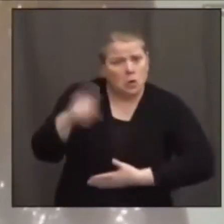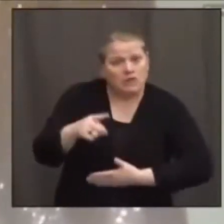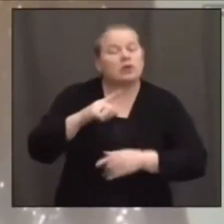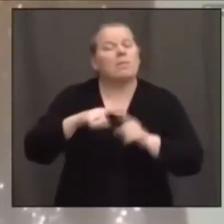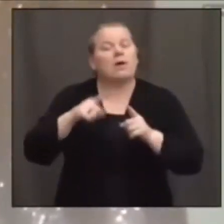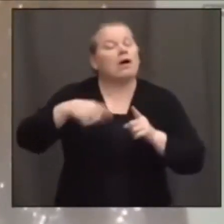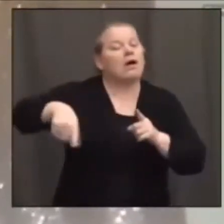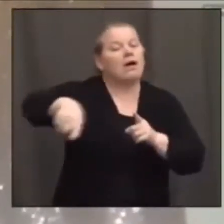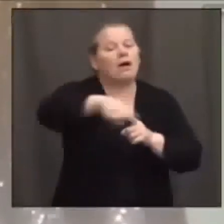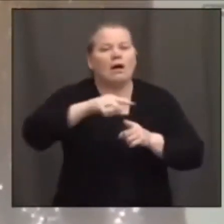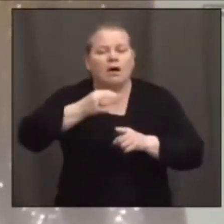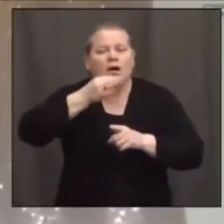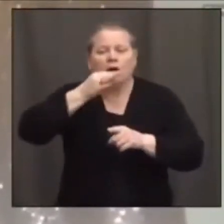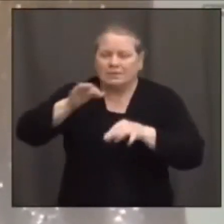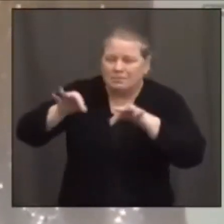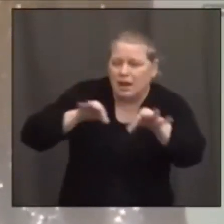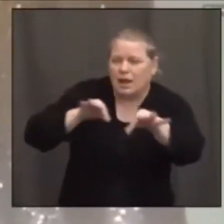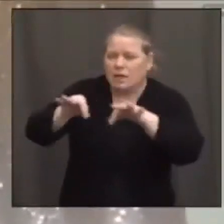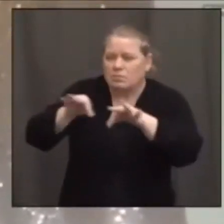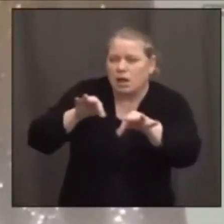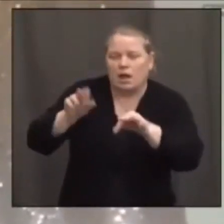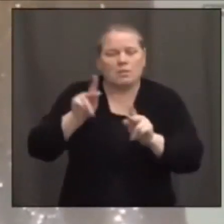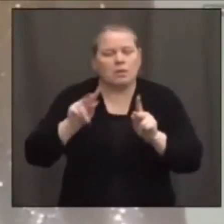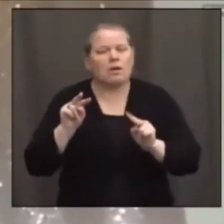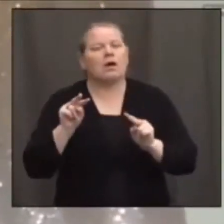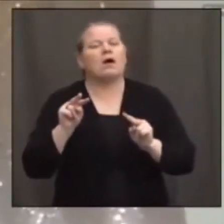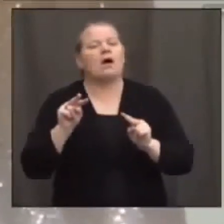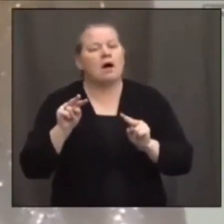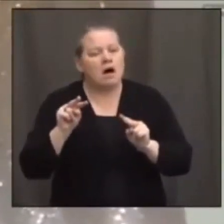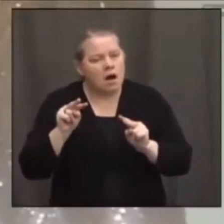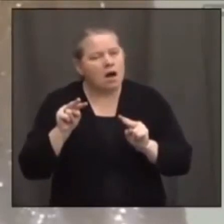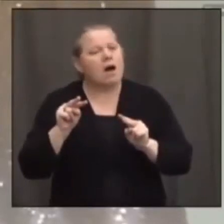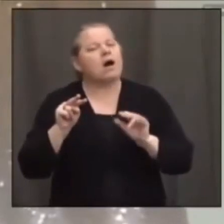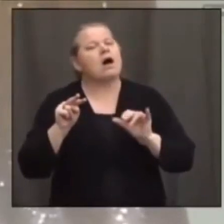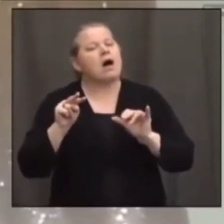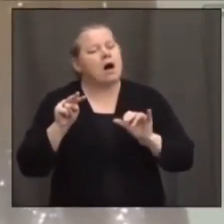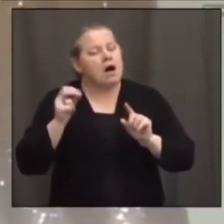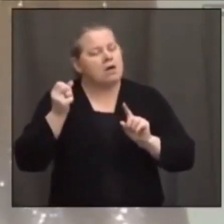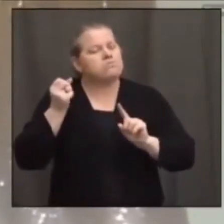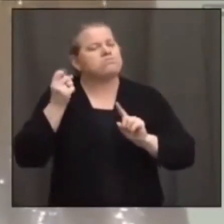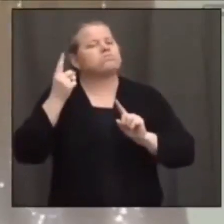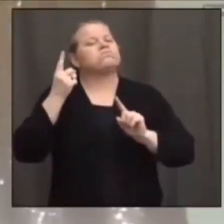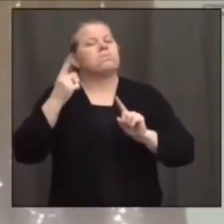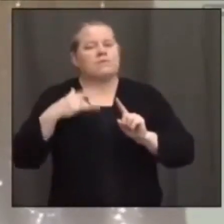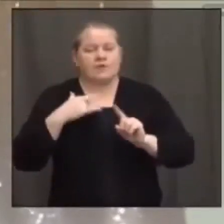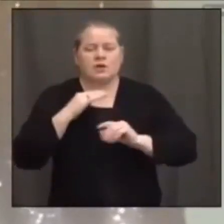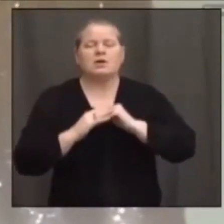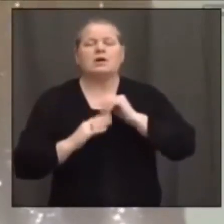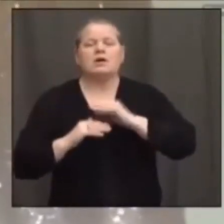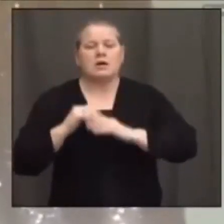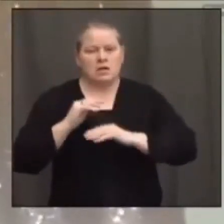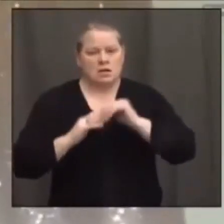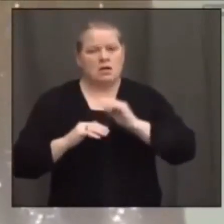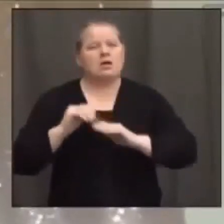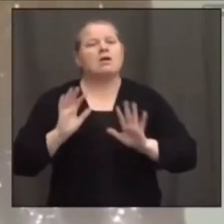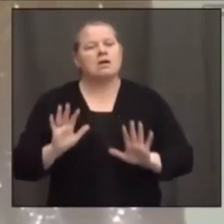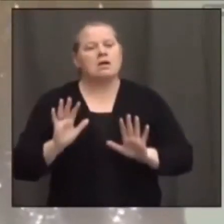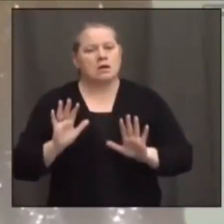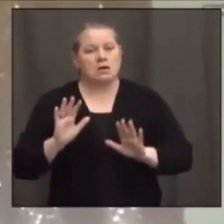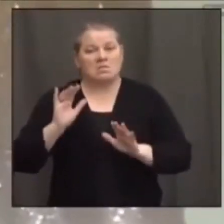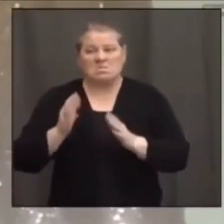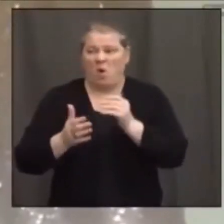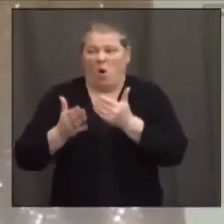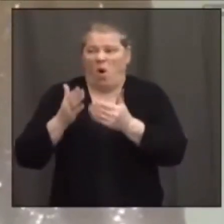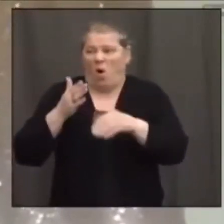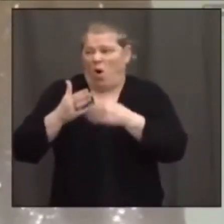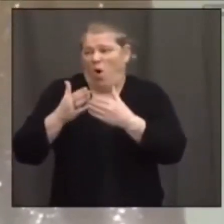More than 100 people attended that presentation, and many shared the link to that presentation. That link is right